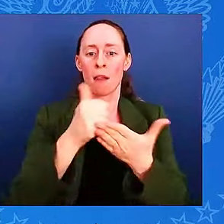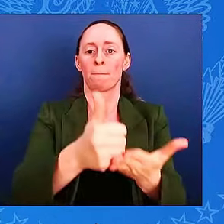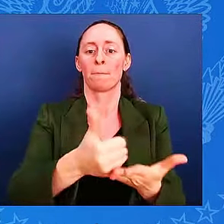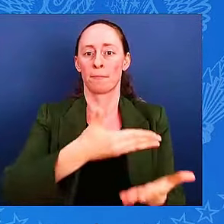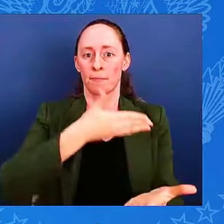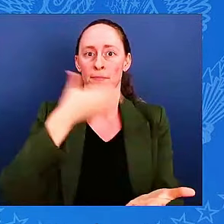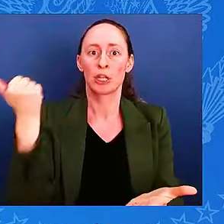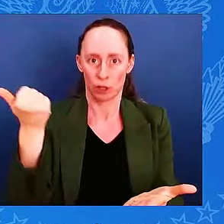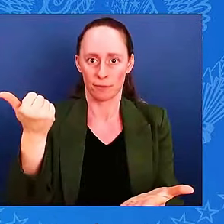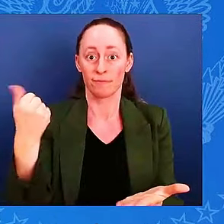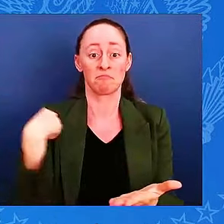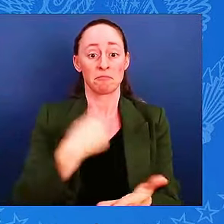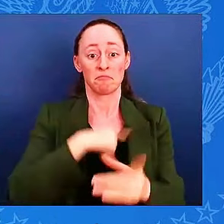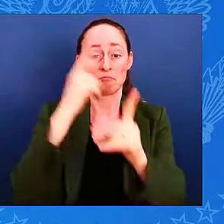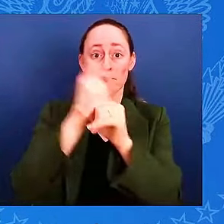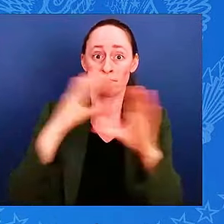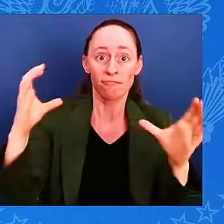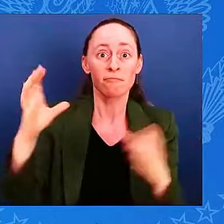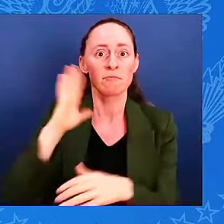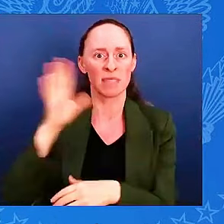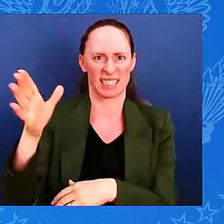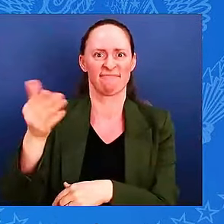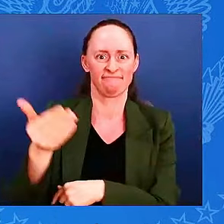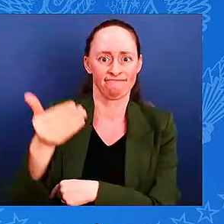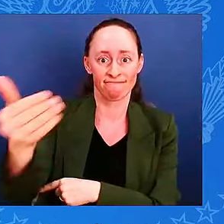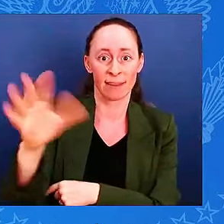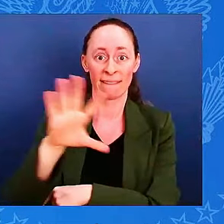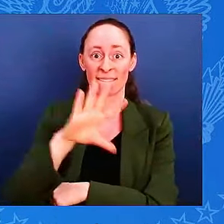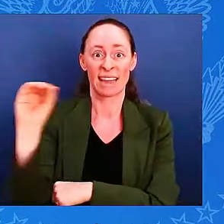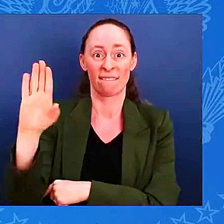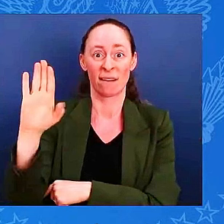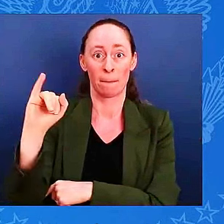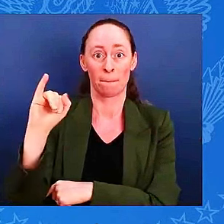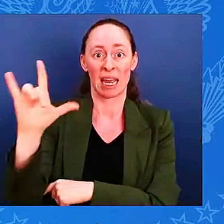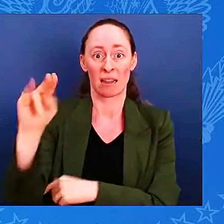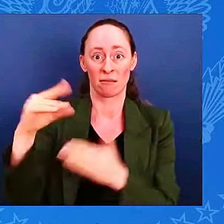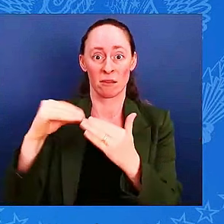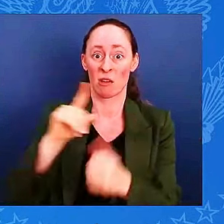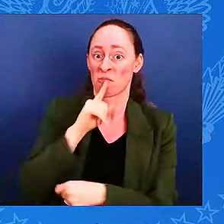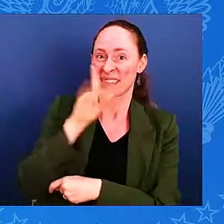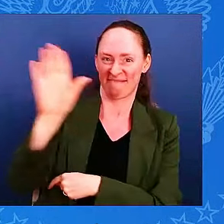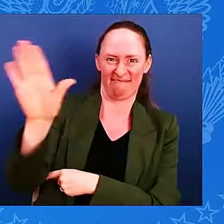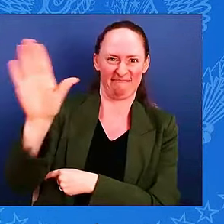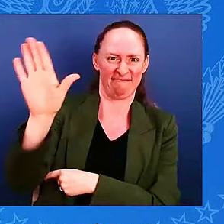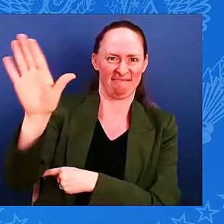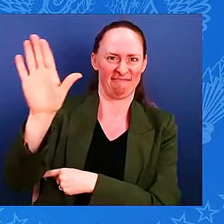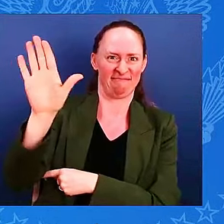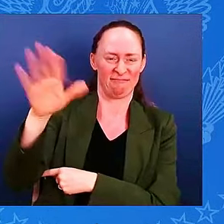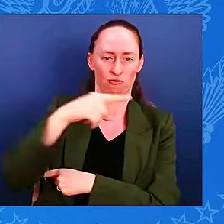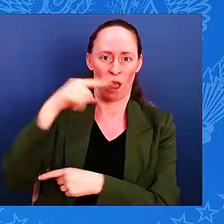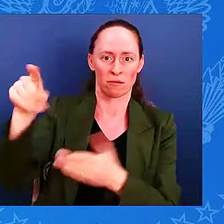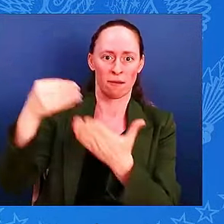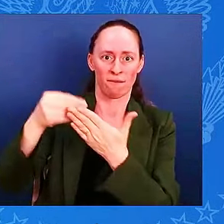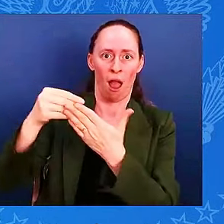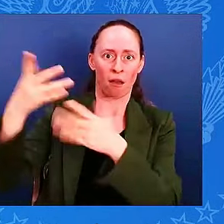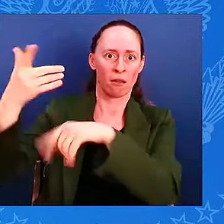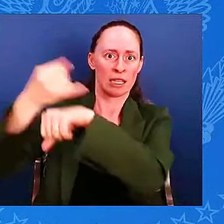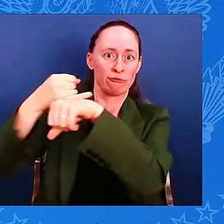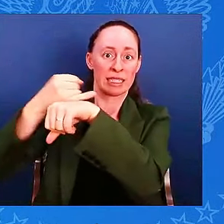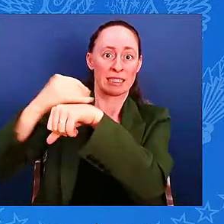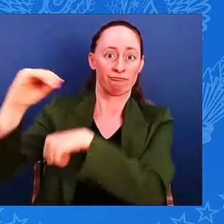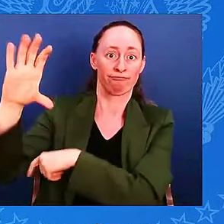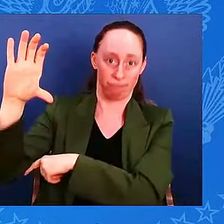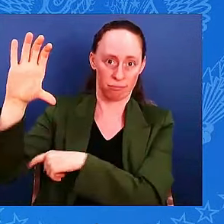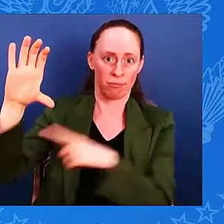immobilized assets, immobilized assets from the aggressor state, Russia, which brought this war upon us.